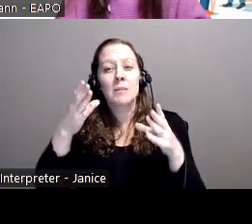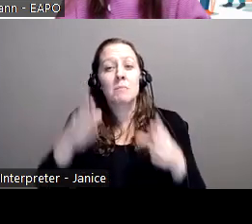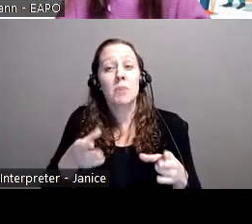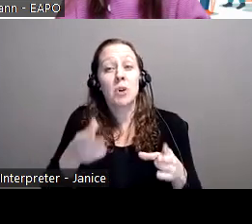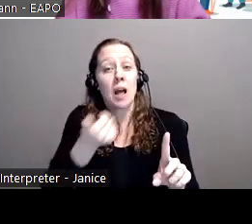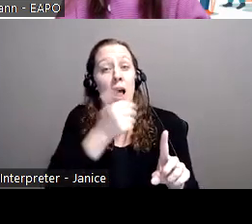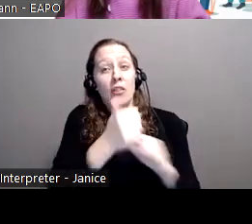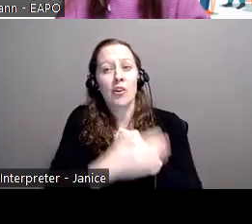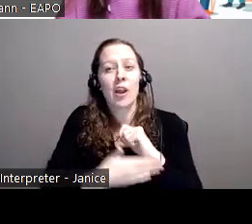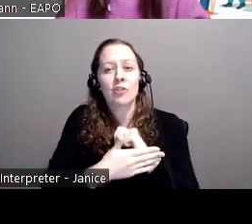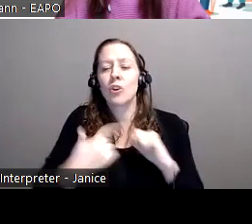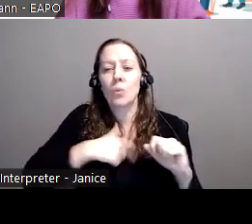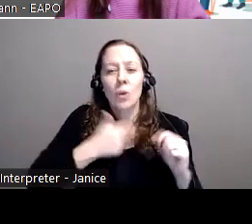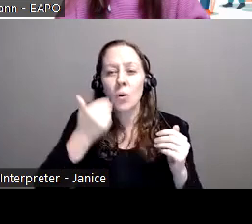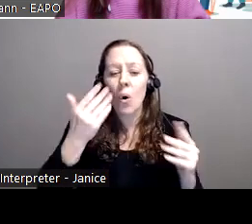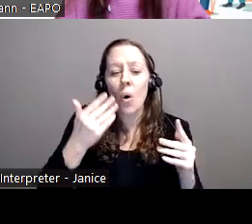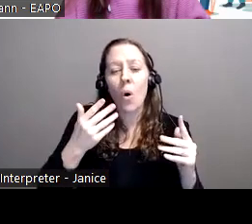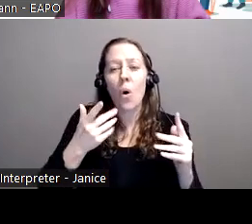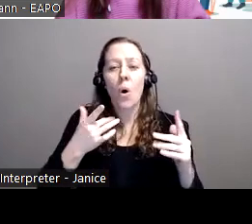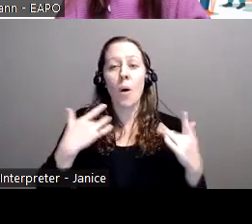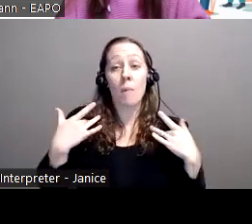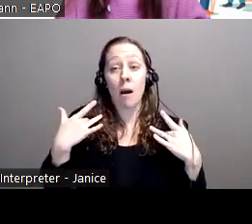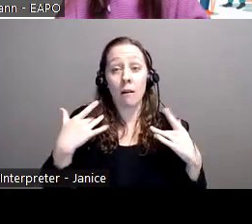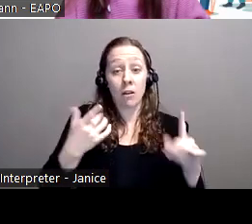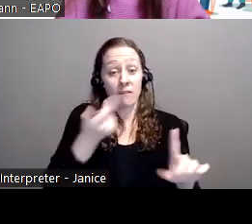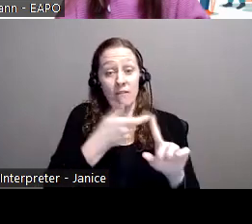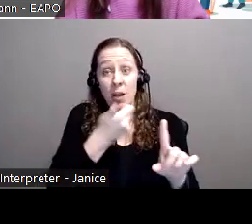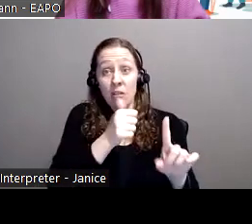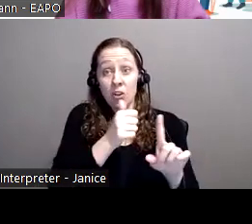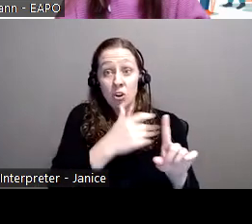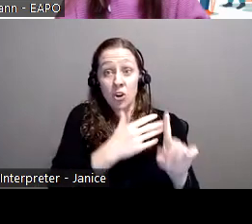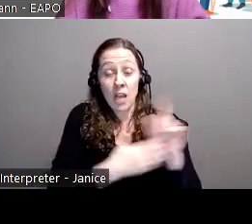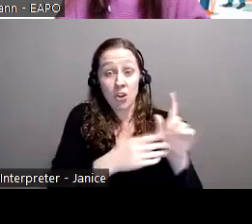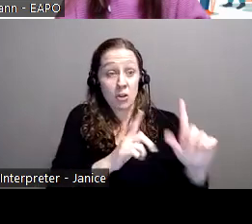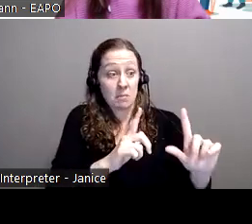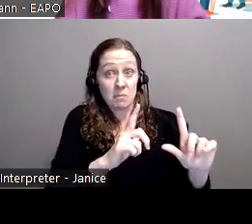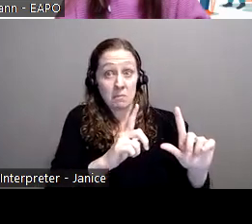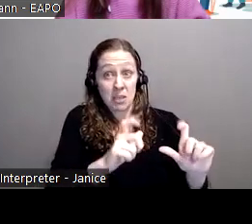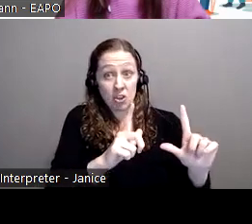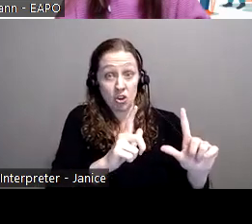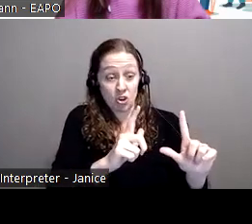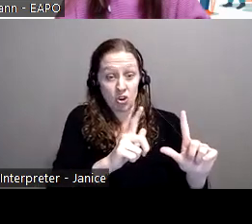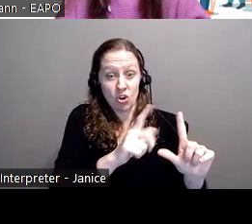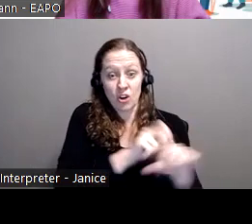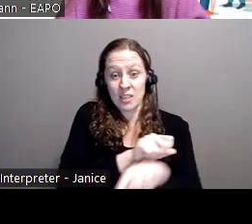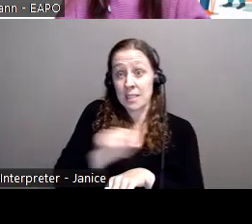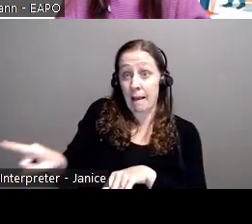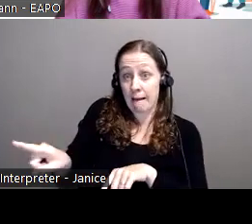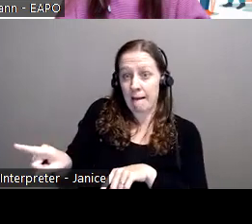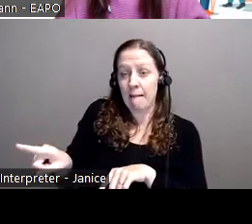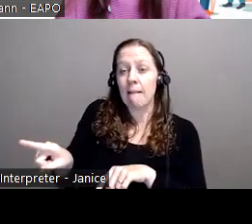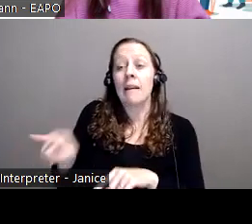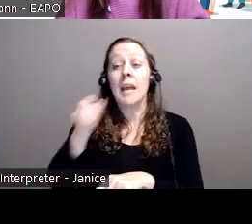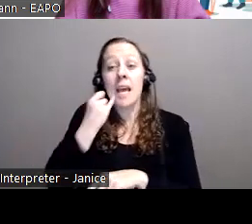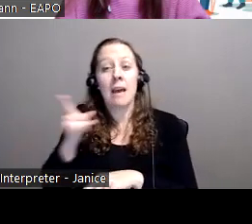we're not familiar with or a model from another country. Right. So by doing a reverse image search, um, it,